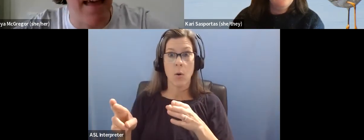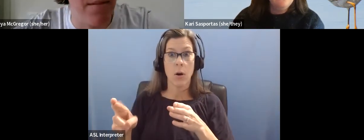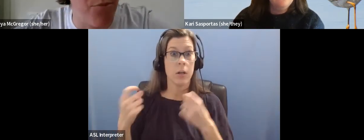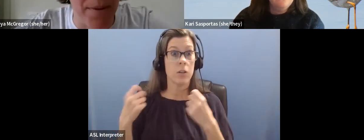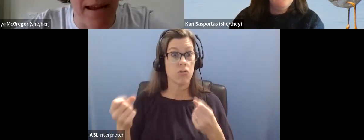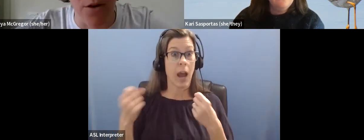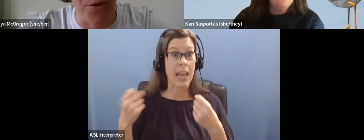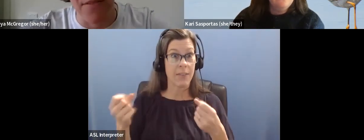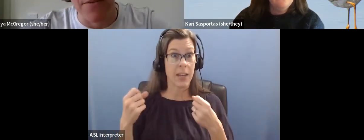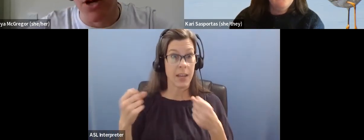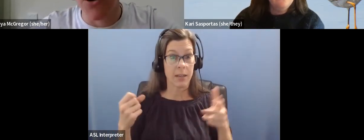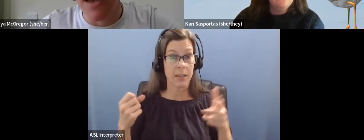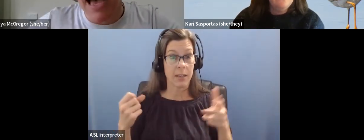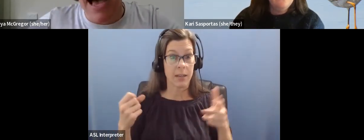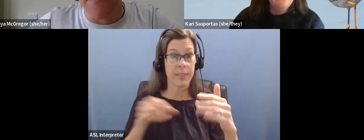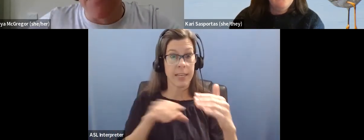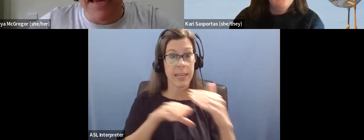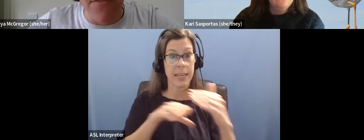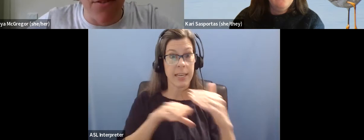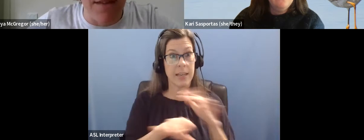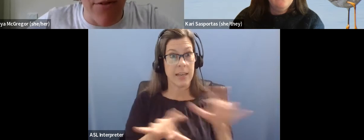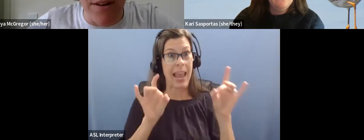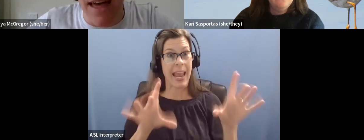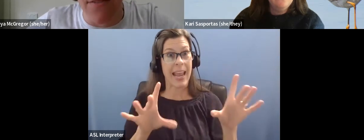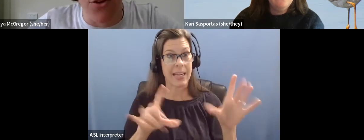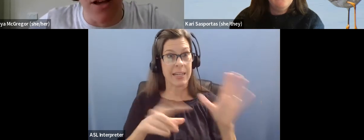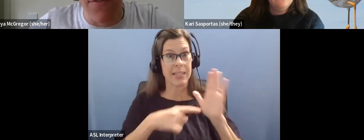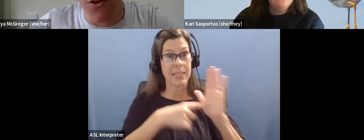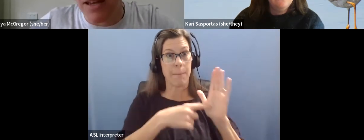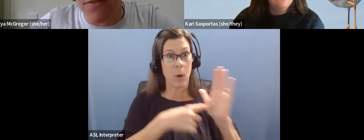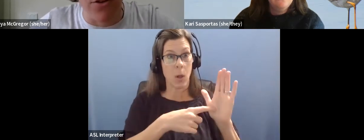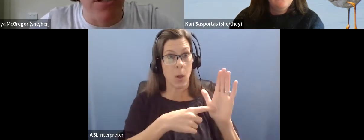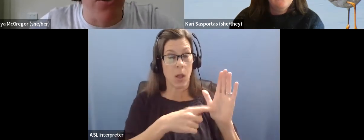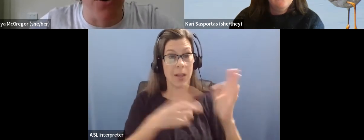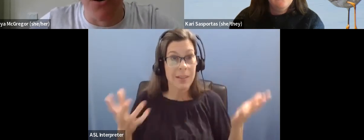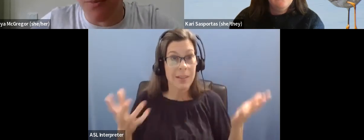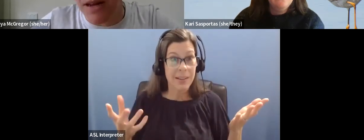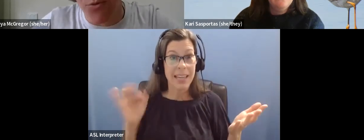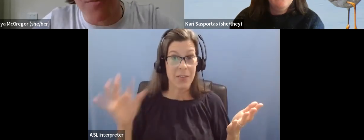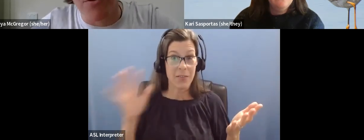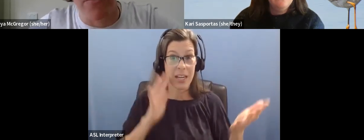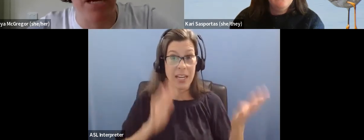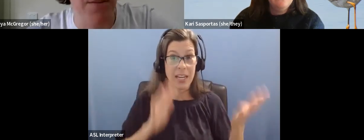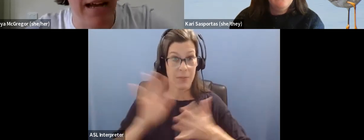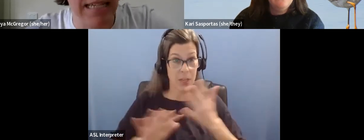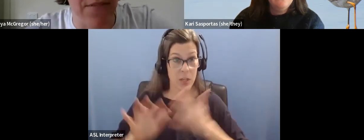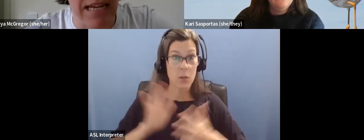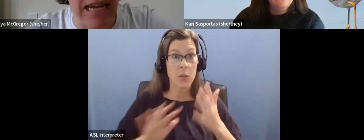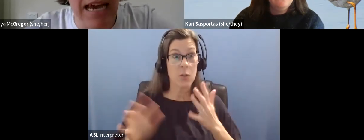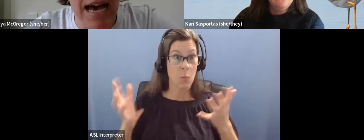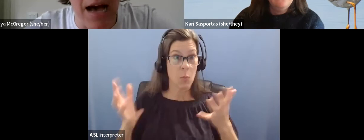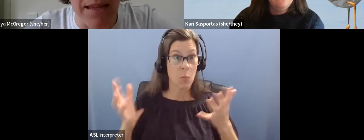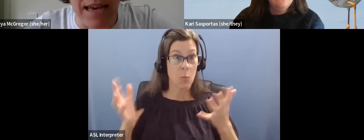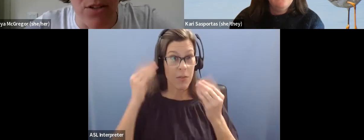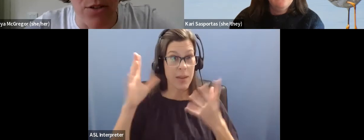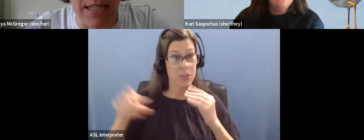that, that property or whatever. So, um, please have a, have a read of that if you're, if you're a bit confused or, or a bit, want a bit more information about safety,